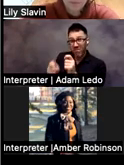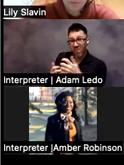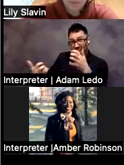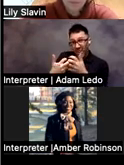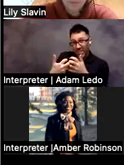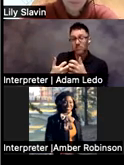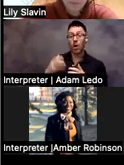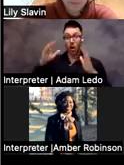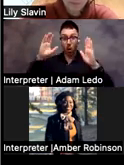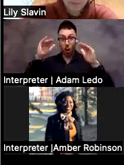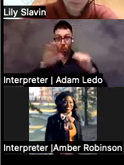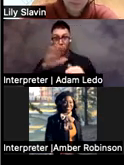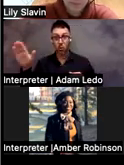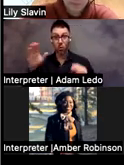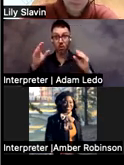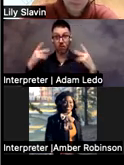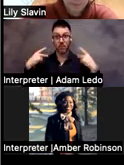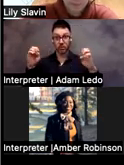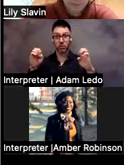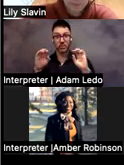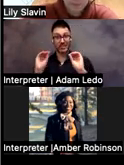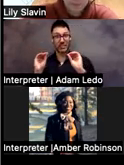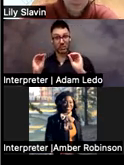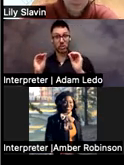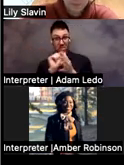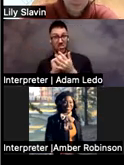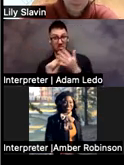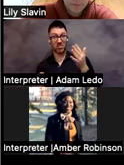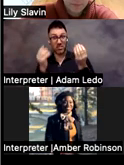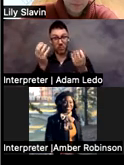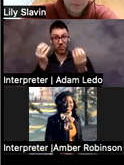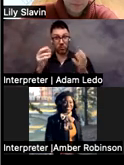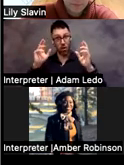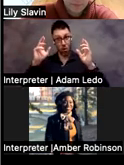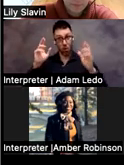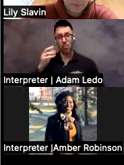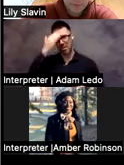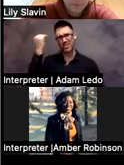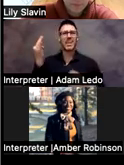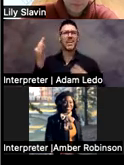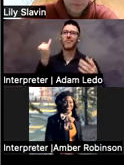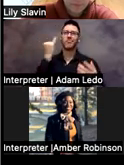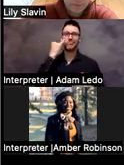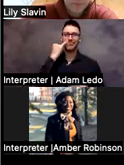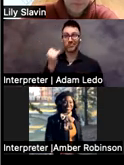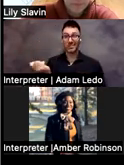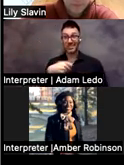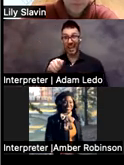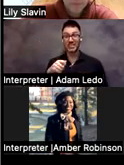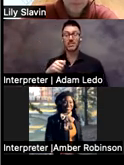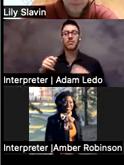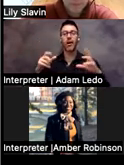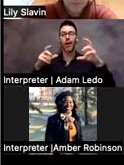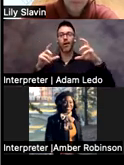teaching this because when a child's doing, let's say, tennis, and they use a modified racket and maybe they use a different